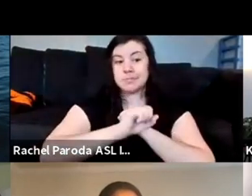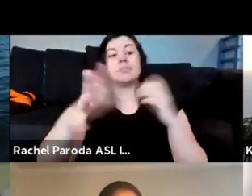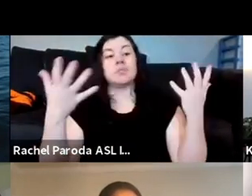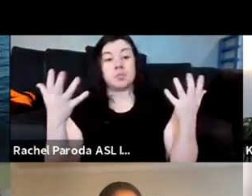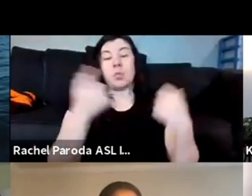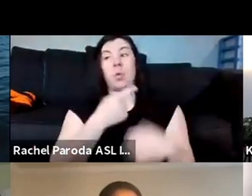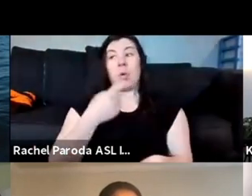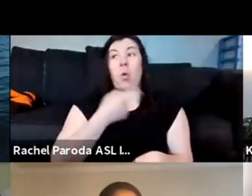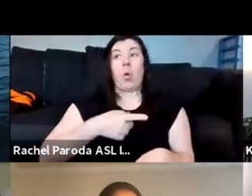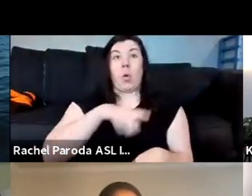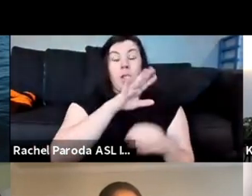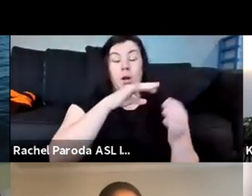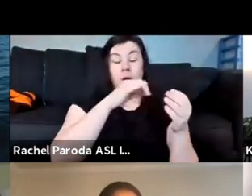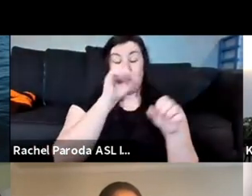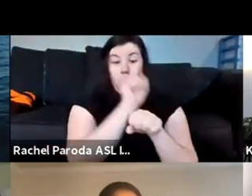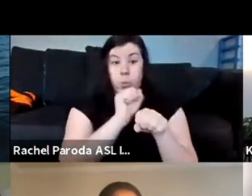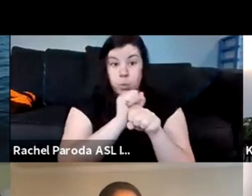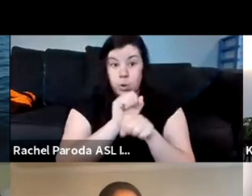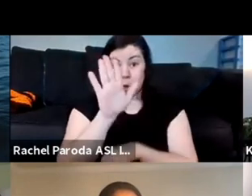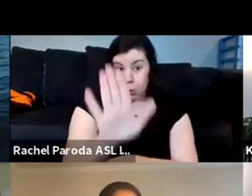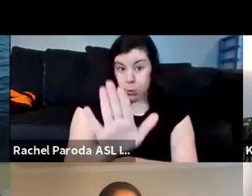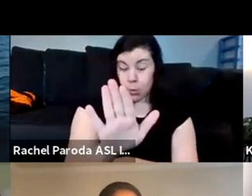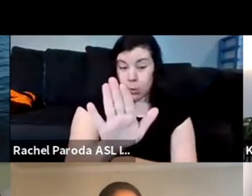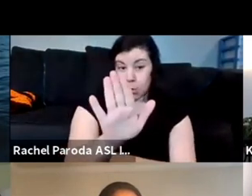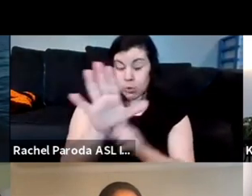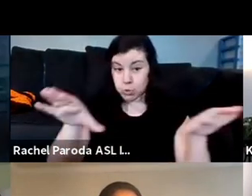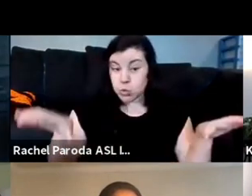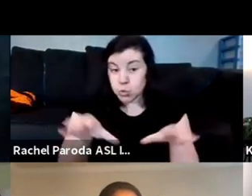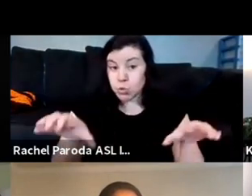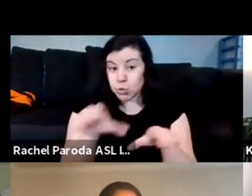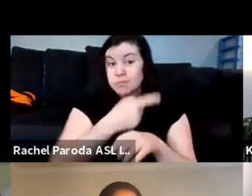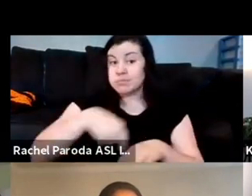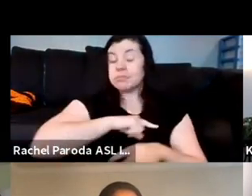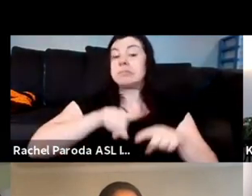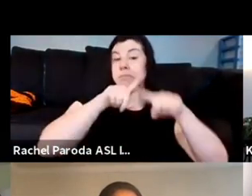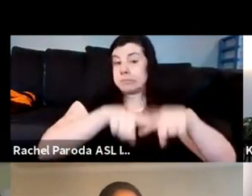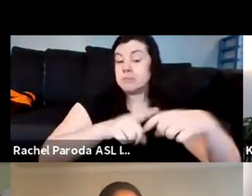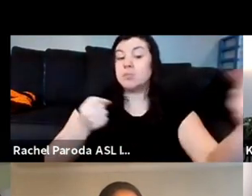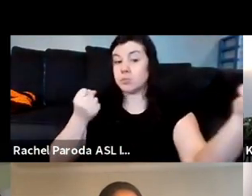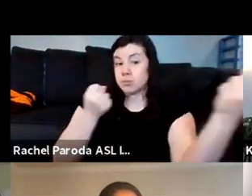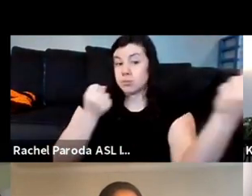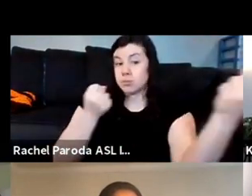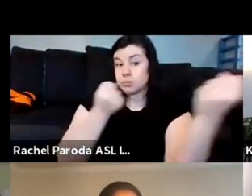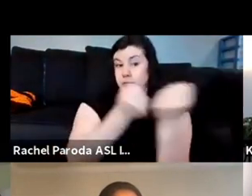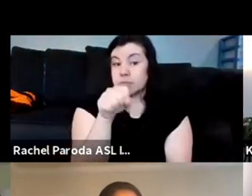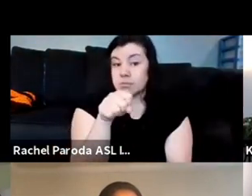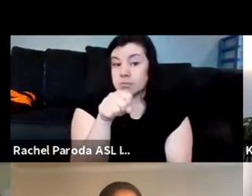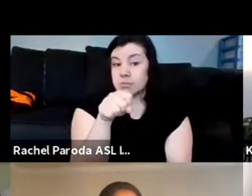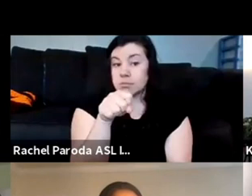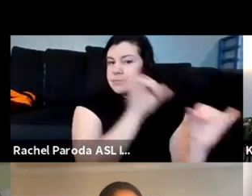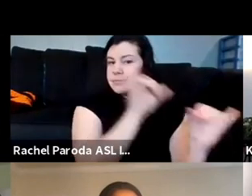we're counting on the work that y'all are doing and we will back it up but if we don't work like like i think dr amanda said